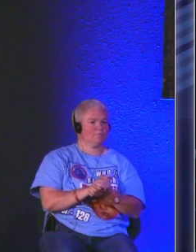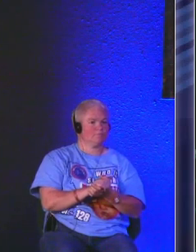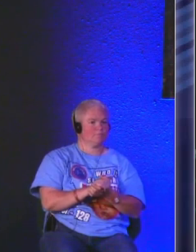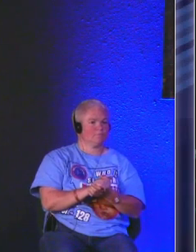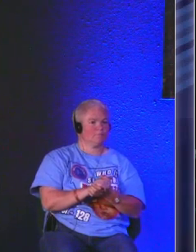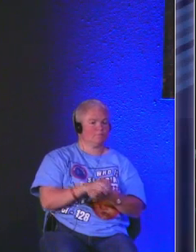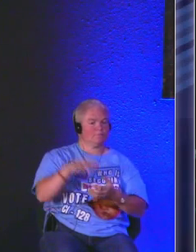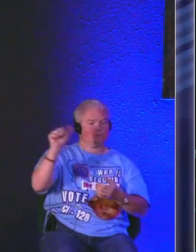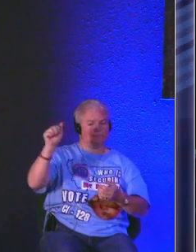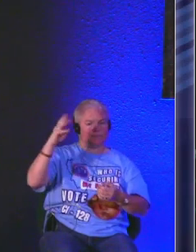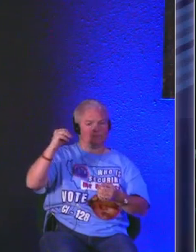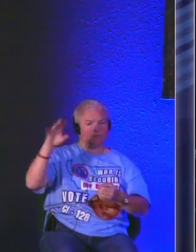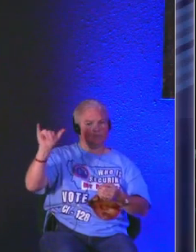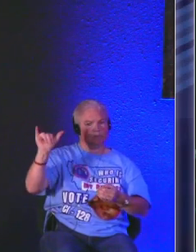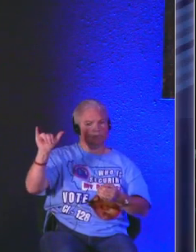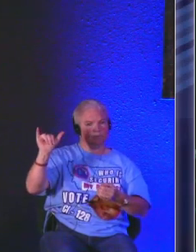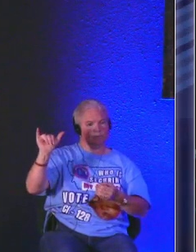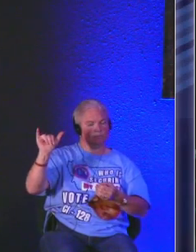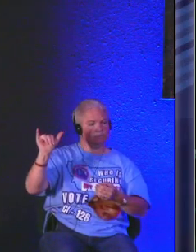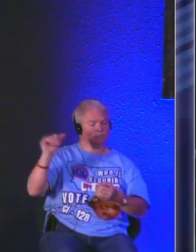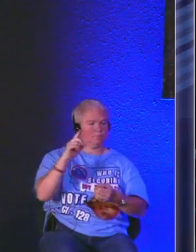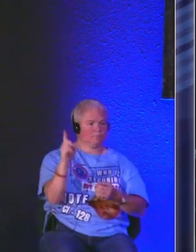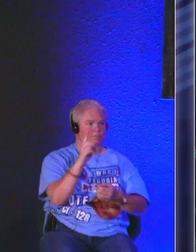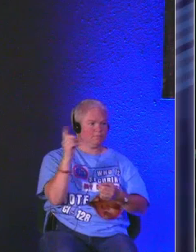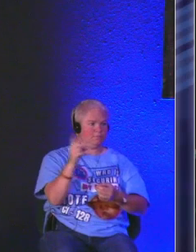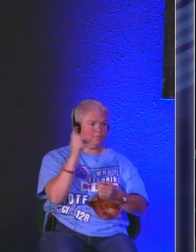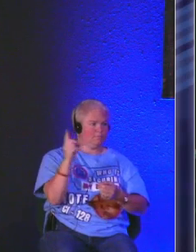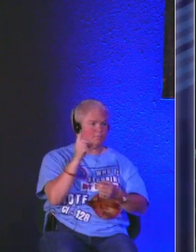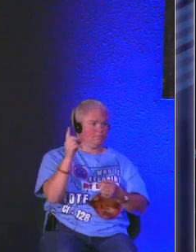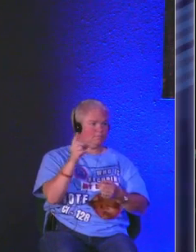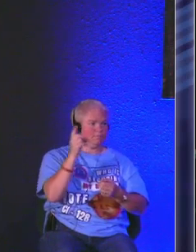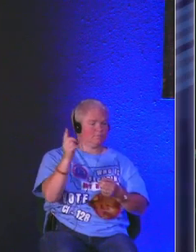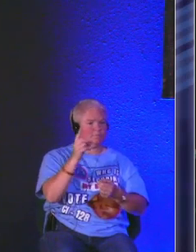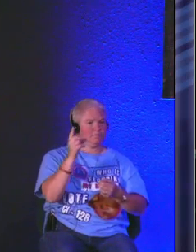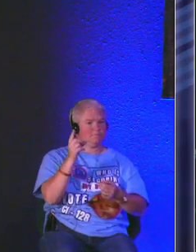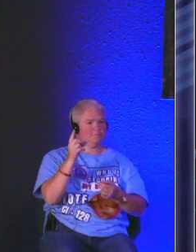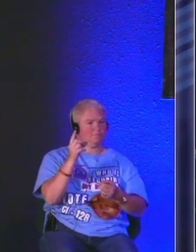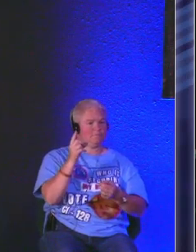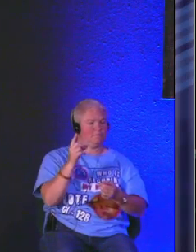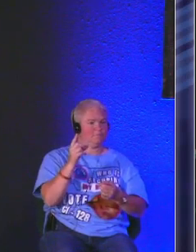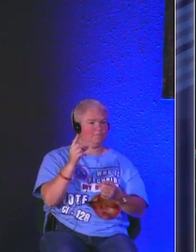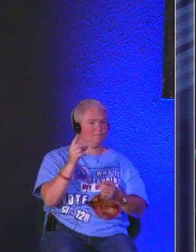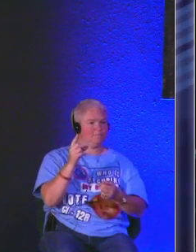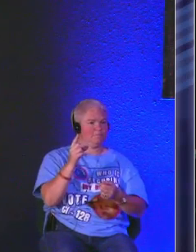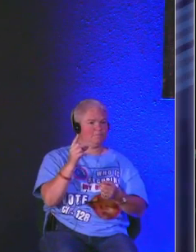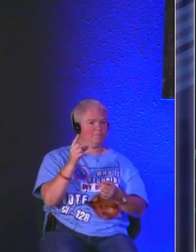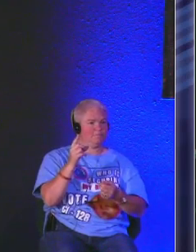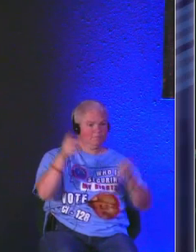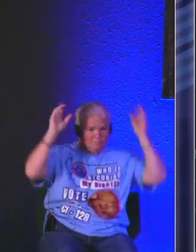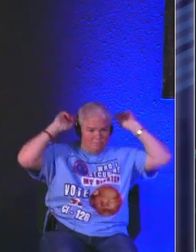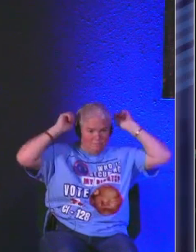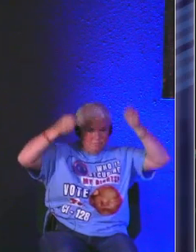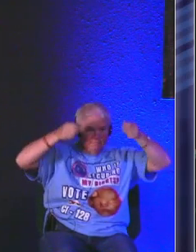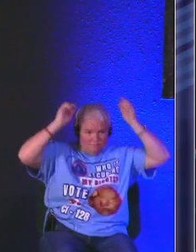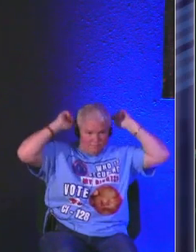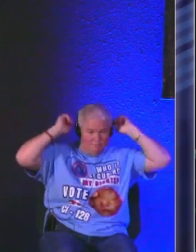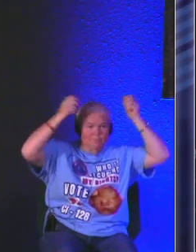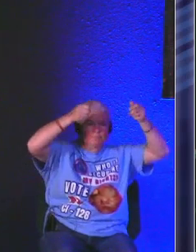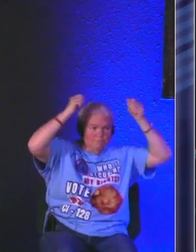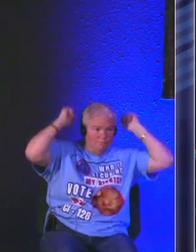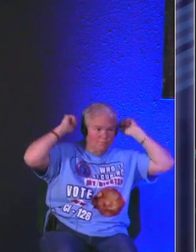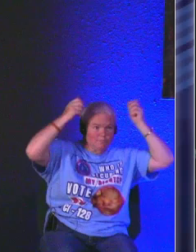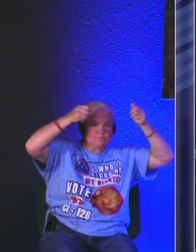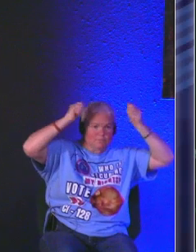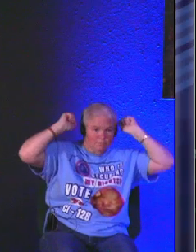miss Amy and she always um always she wears hats a lot and